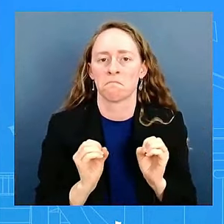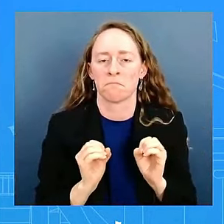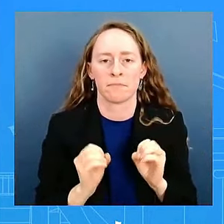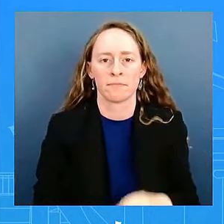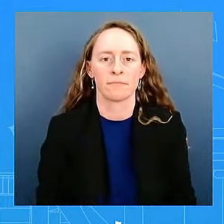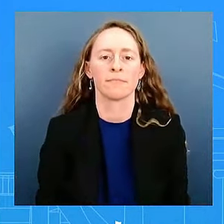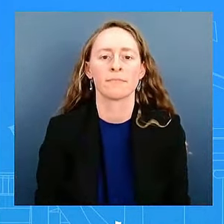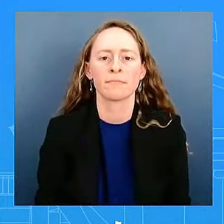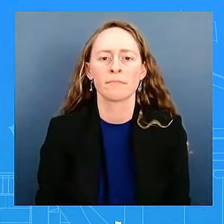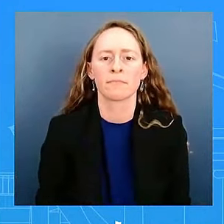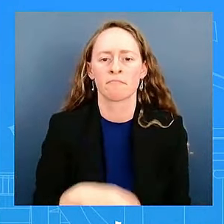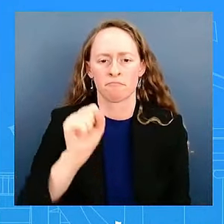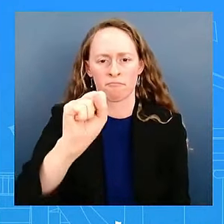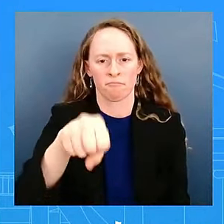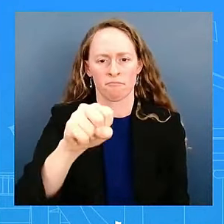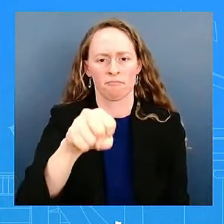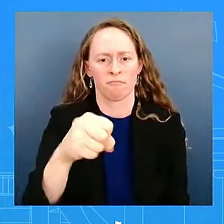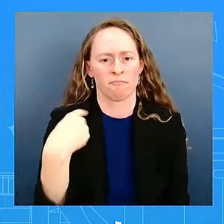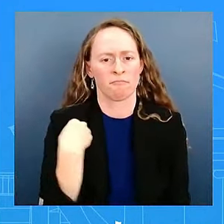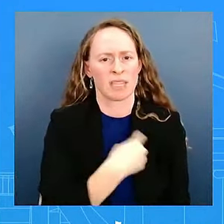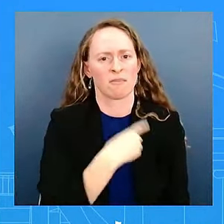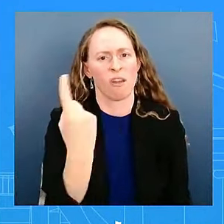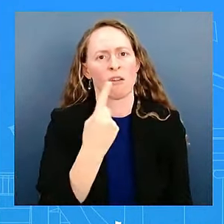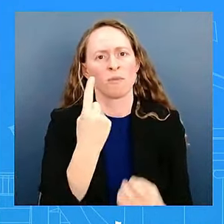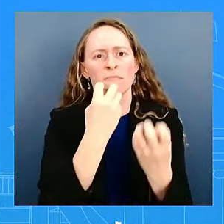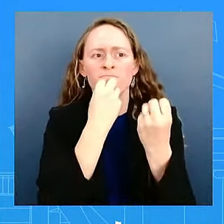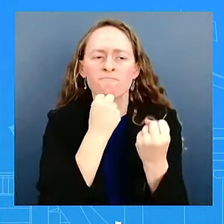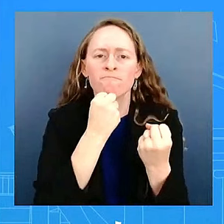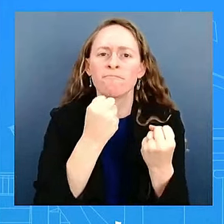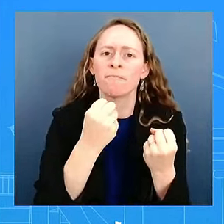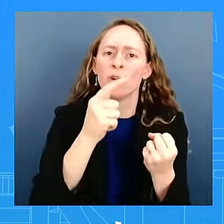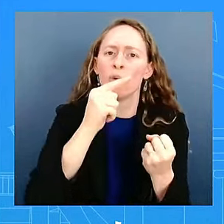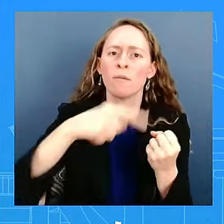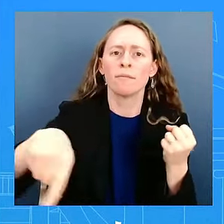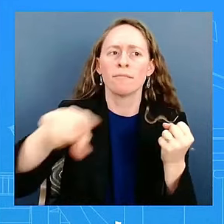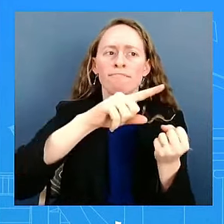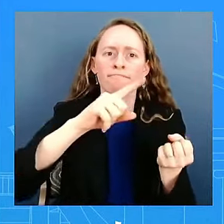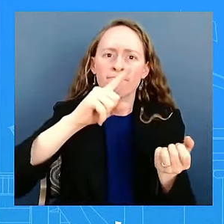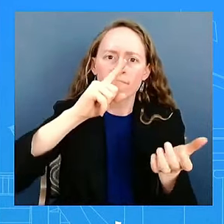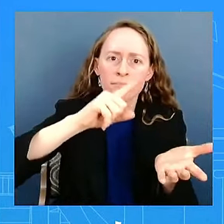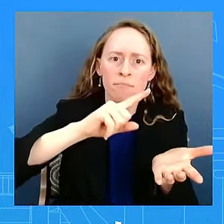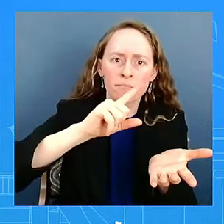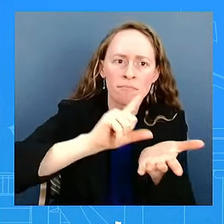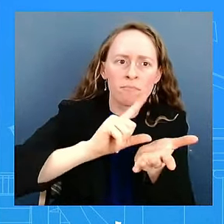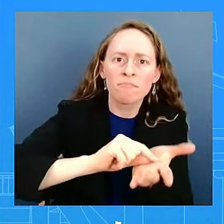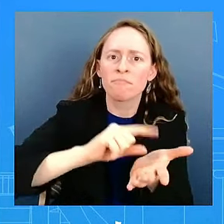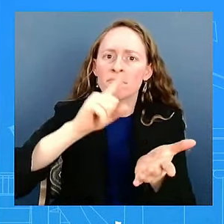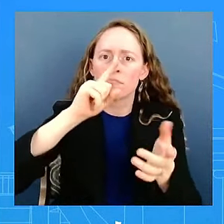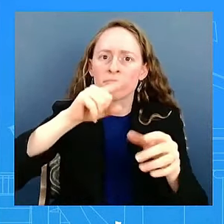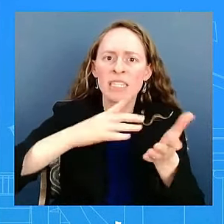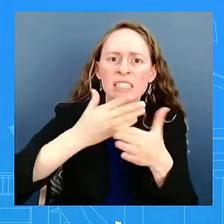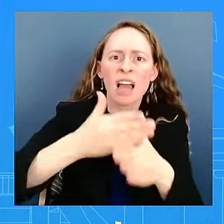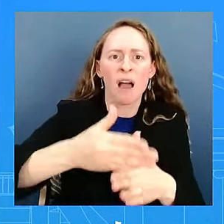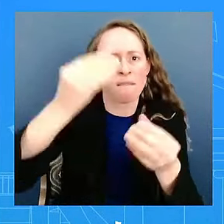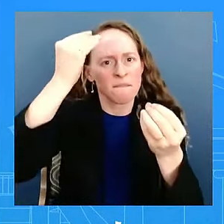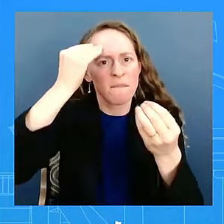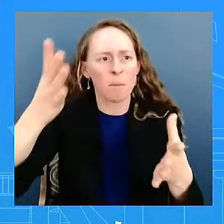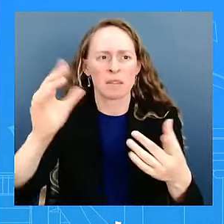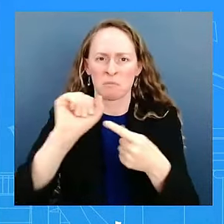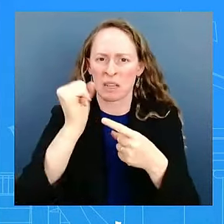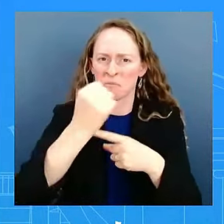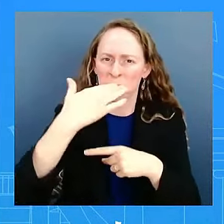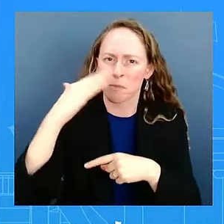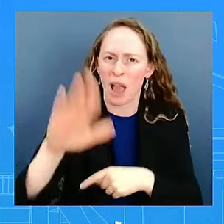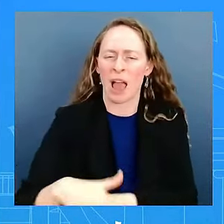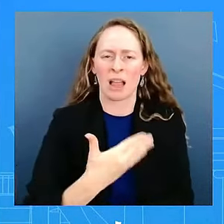journalists do around the world, particularly in places like Gaza. It's very dangerous. It's a combat zone. We know that that takes a special kind of